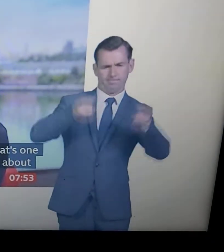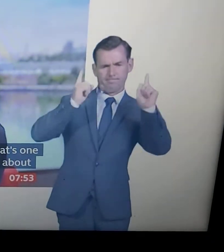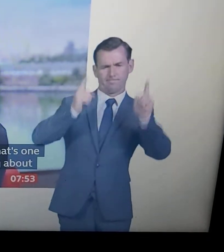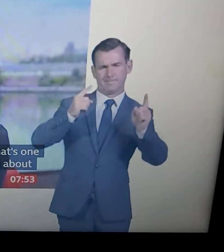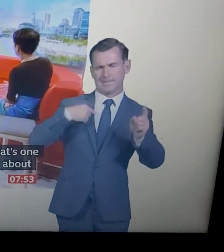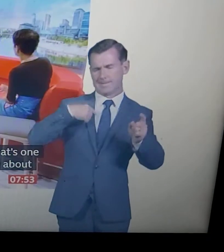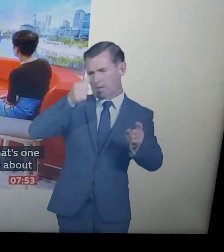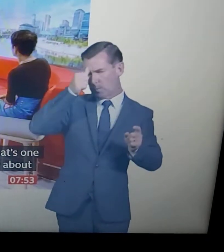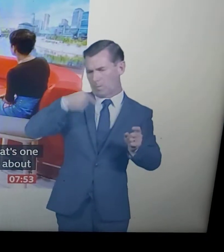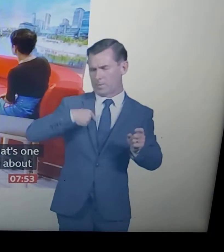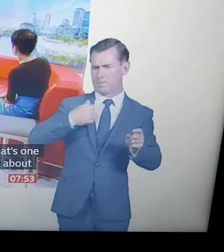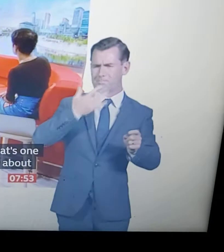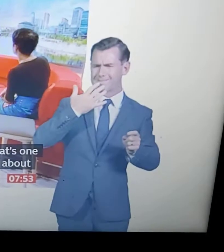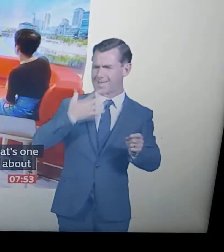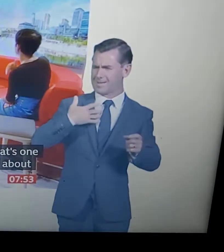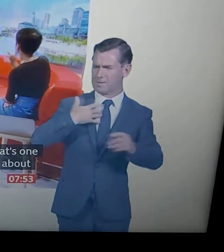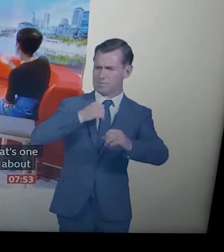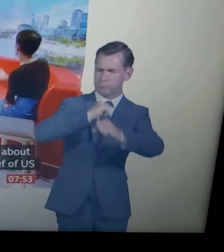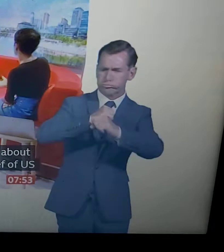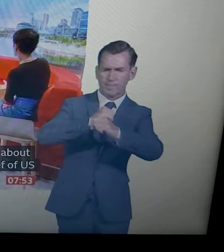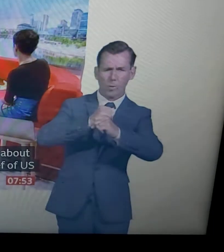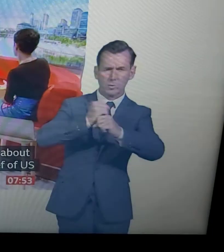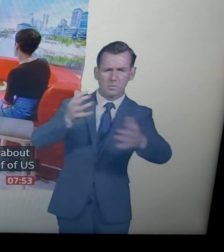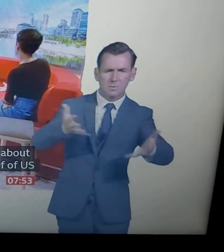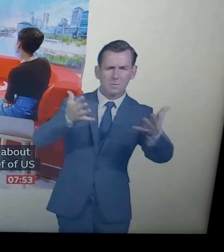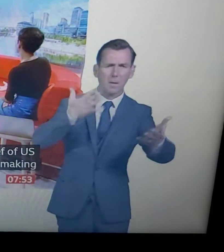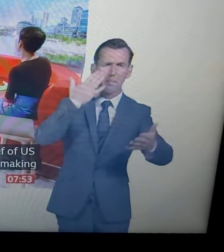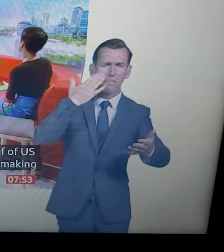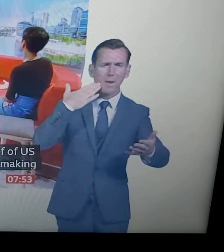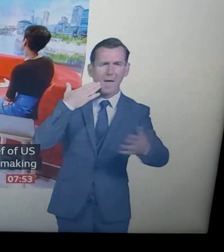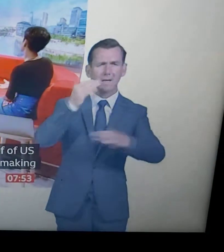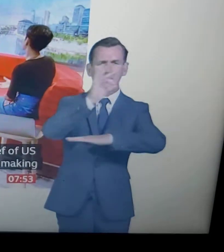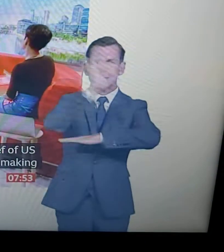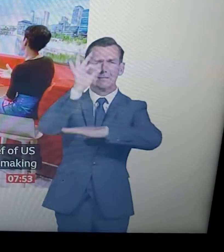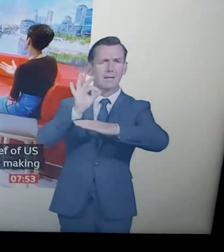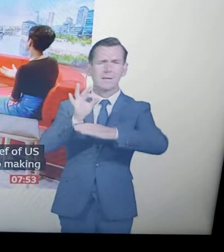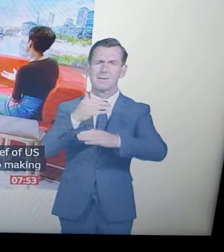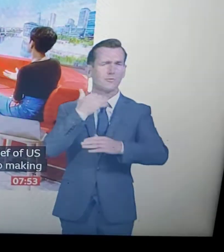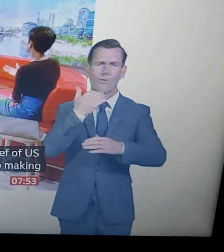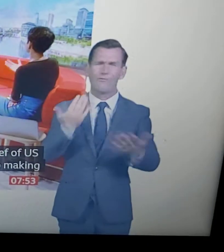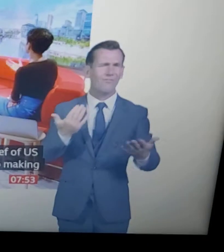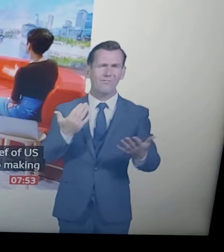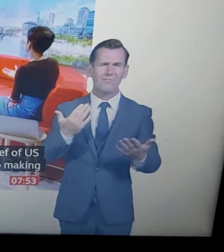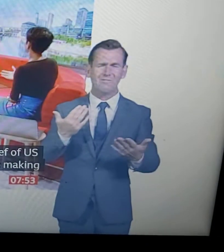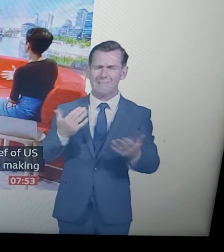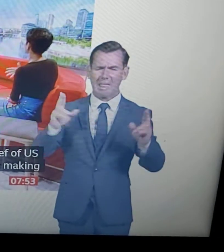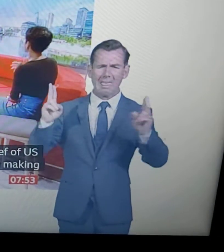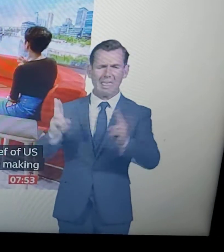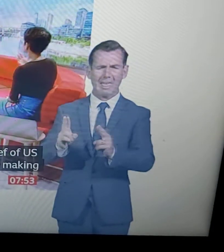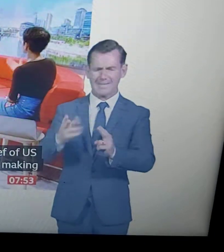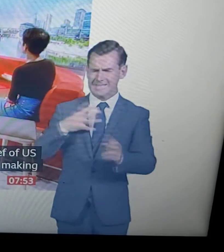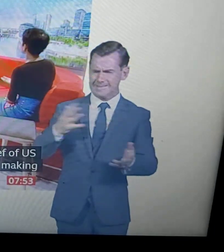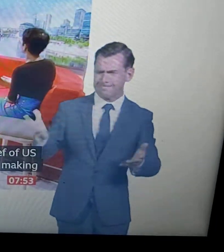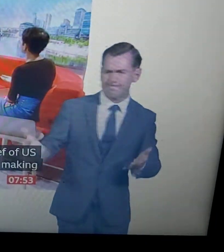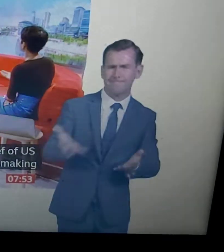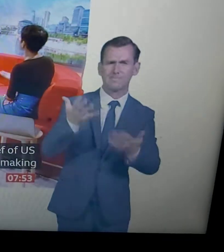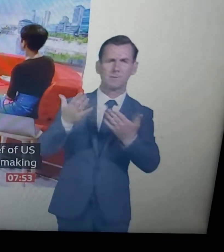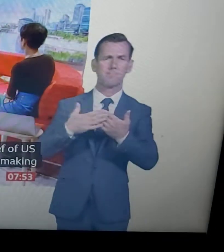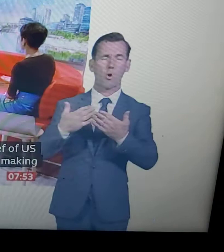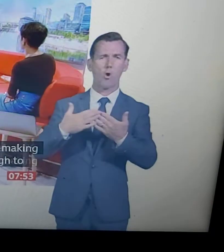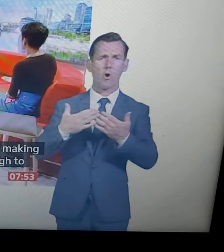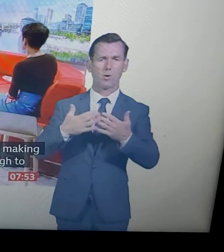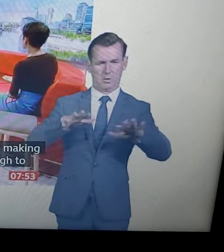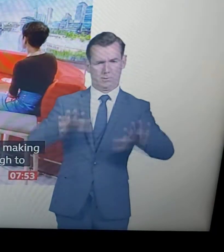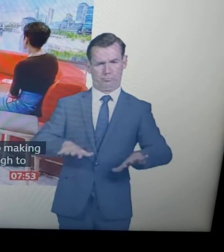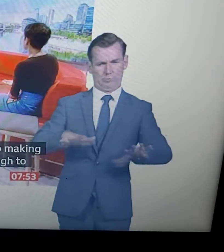and designers at the magazine, and then obviously taking in Edward Enniffel's comments and moves to make sure that there is much more diversity in British